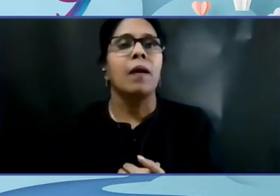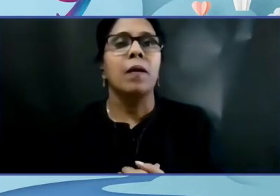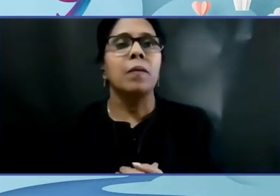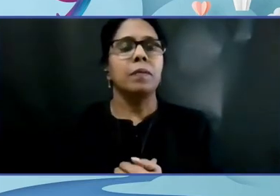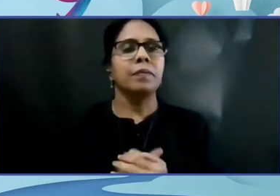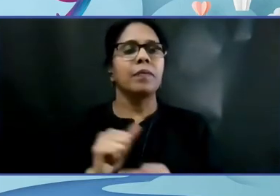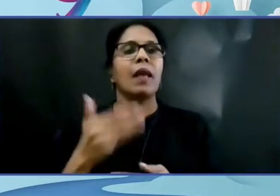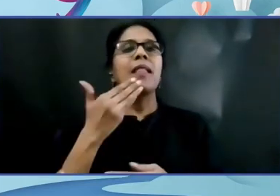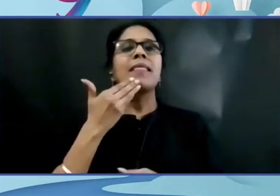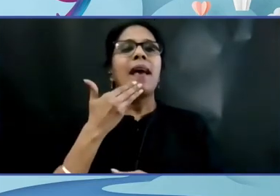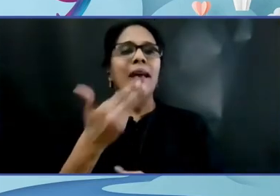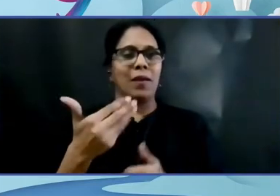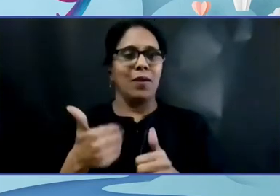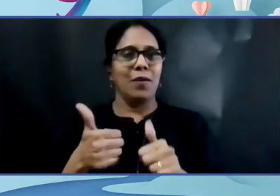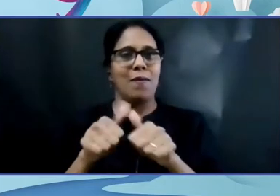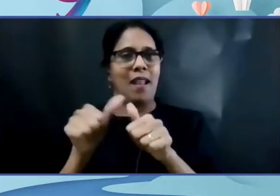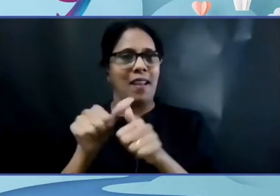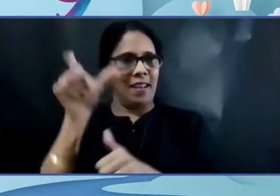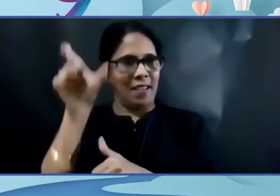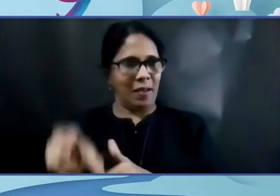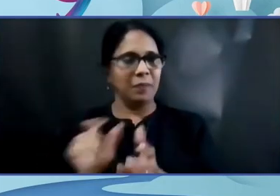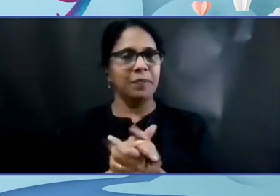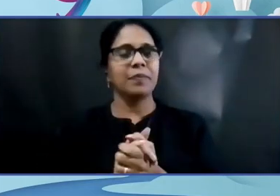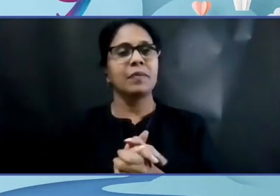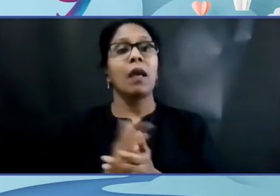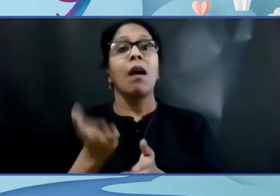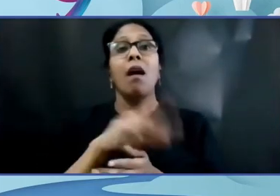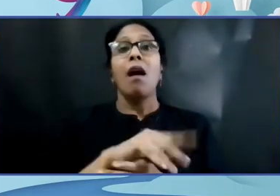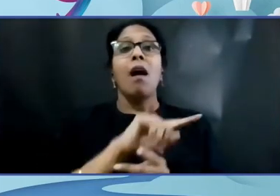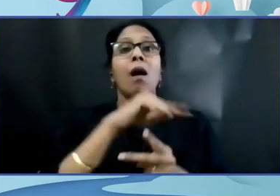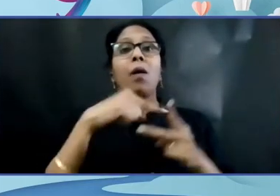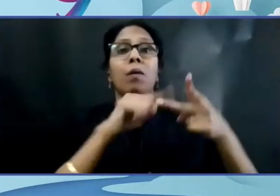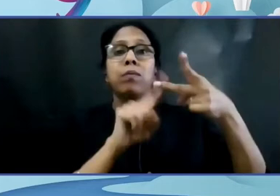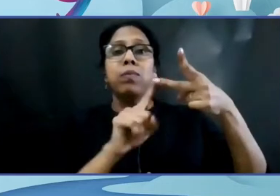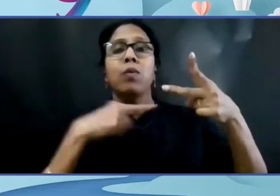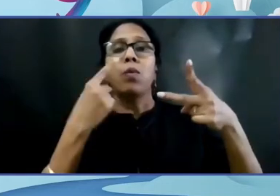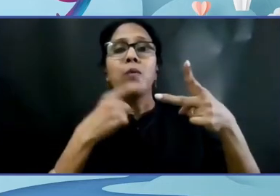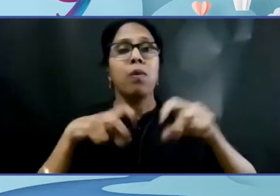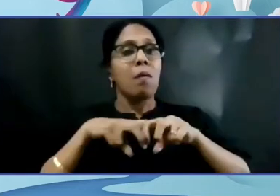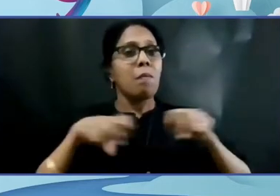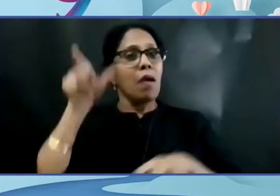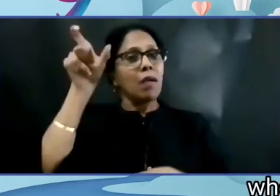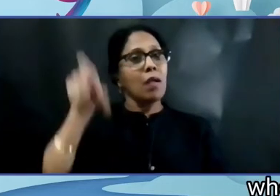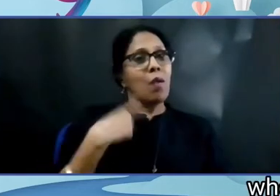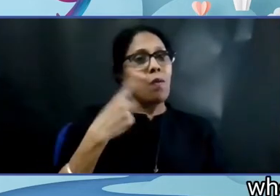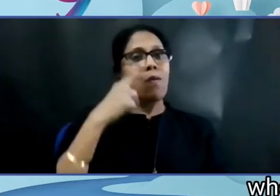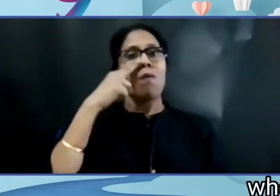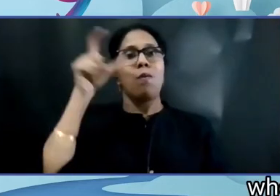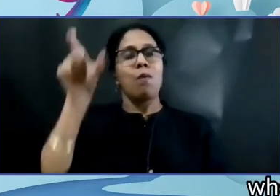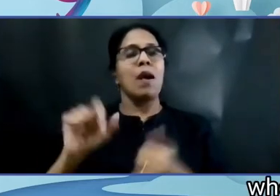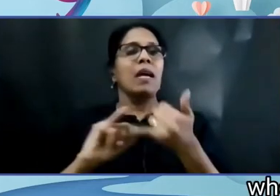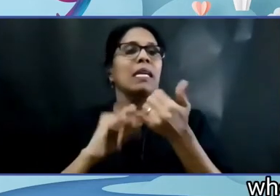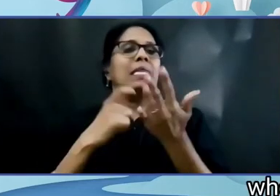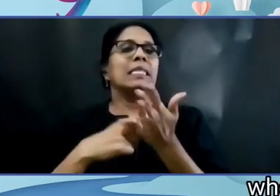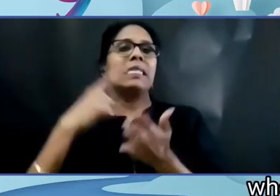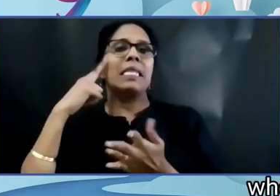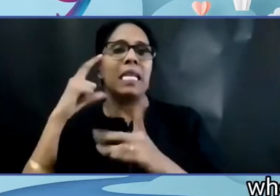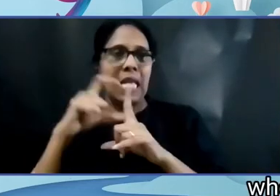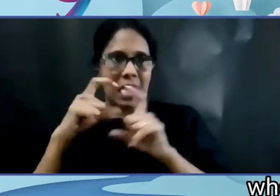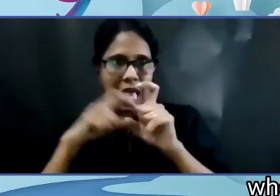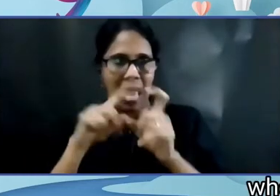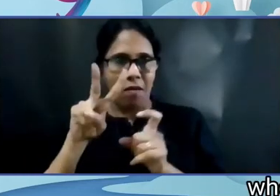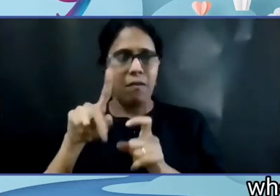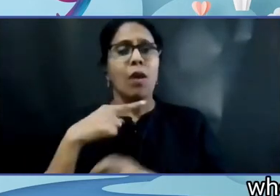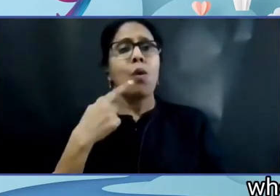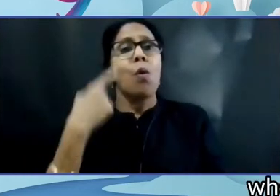Thank you Ananya. My next panelist is Sridevi who's also helping us with the